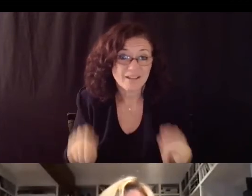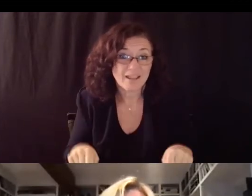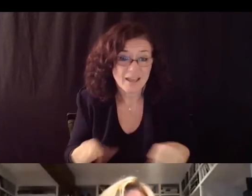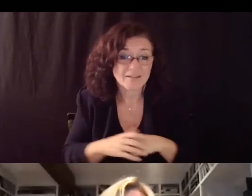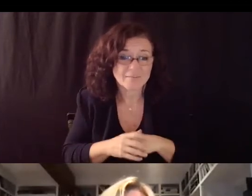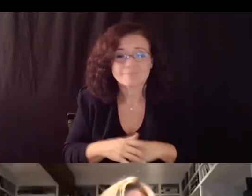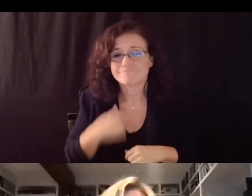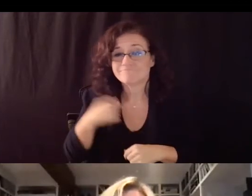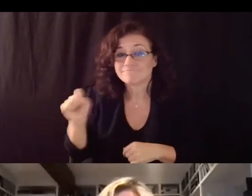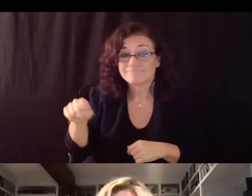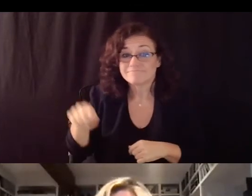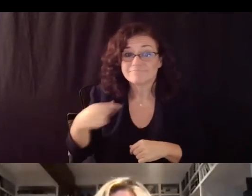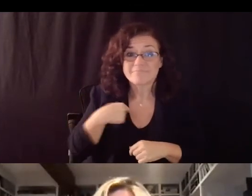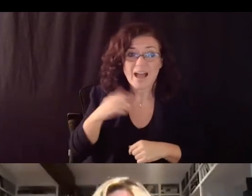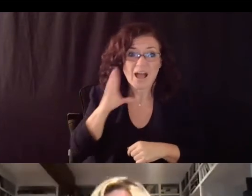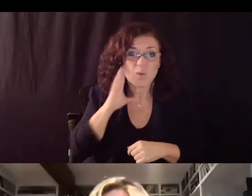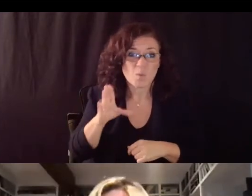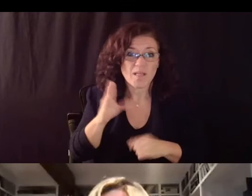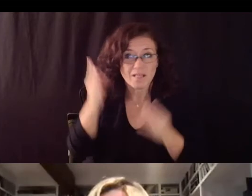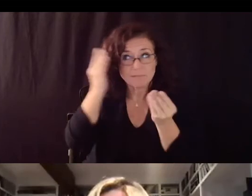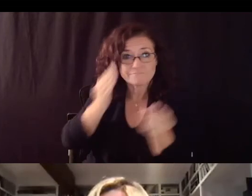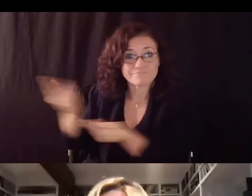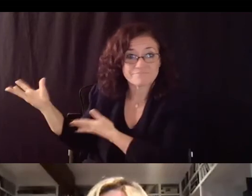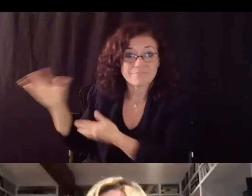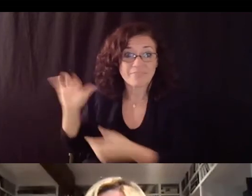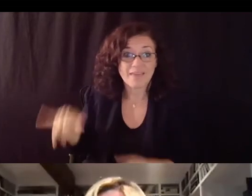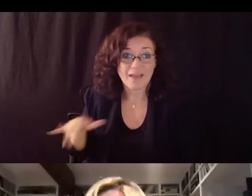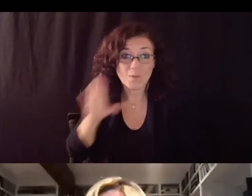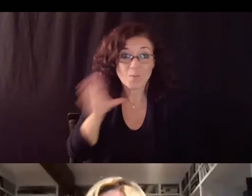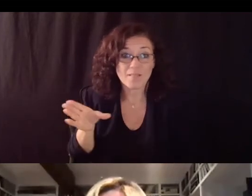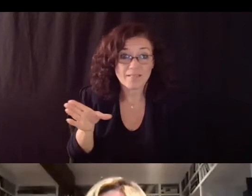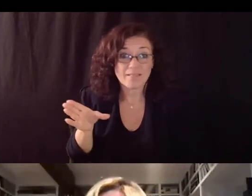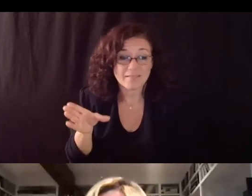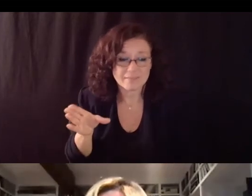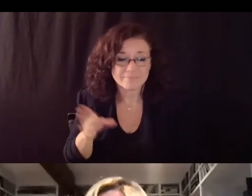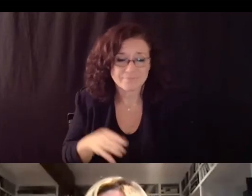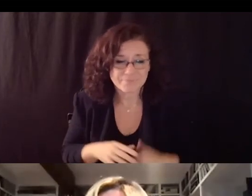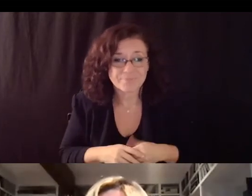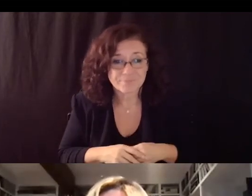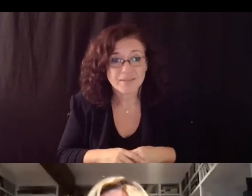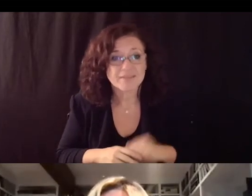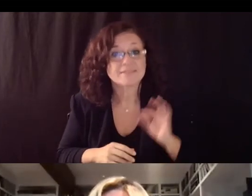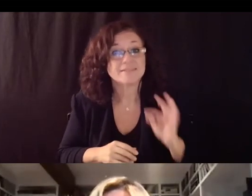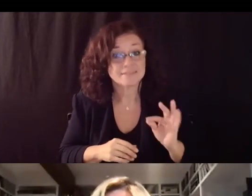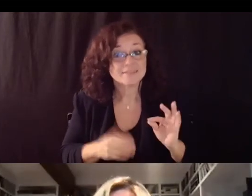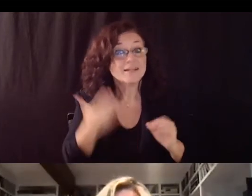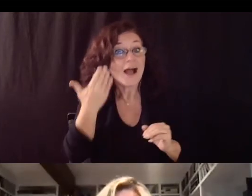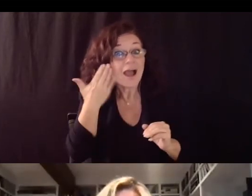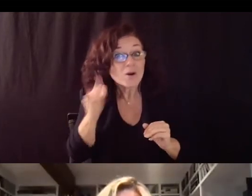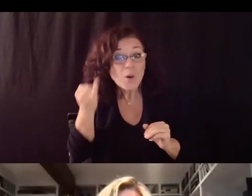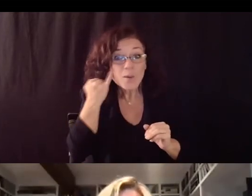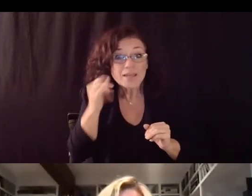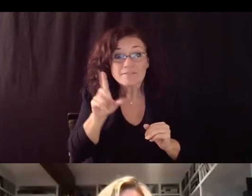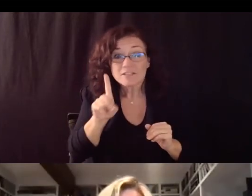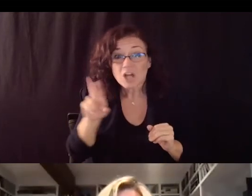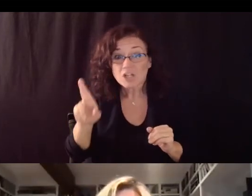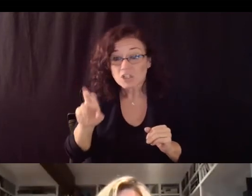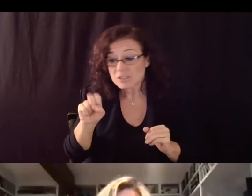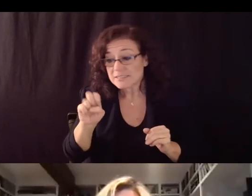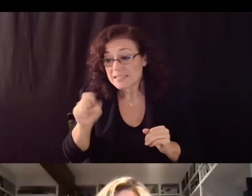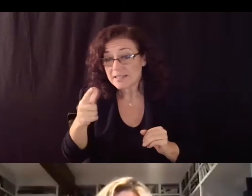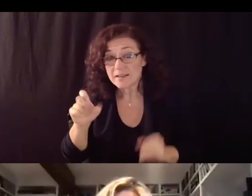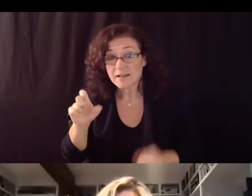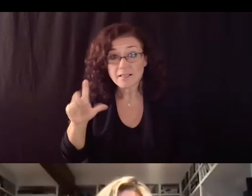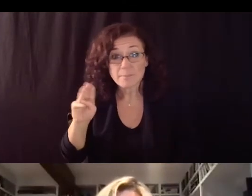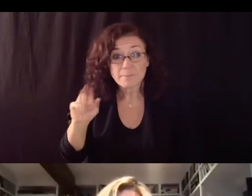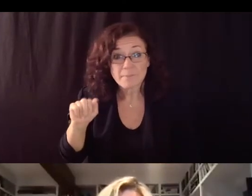back for sure thank you and i mentioned um i don't know if dr segelman and dr squire are still on but i just